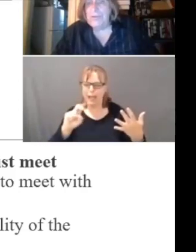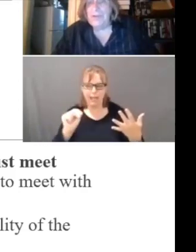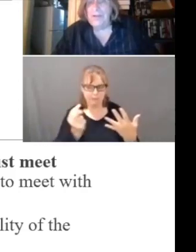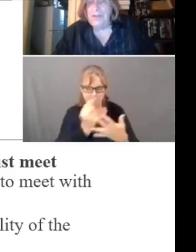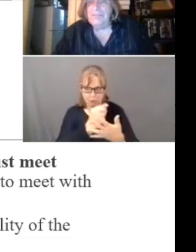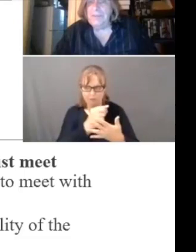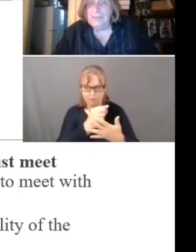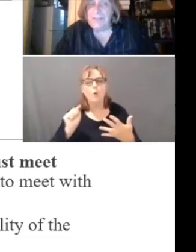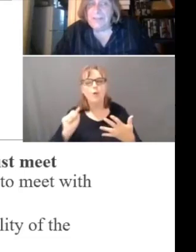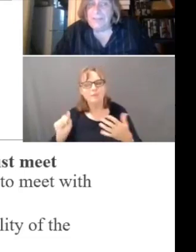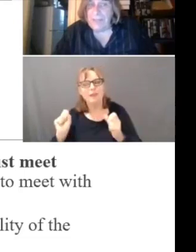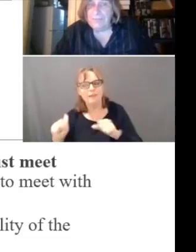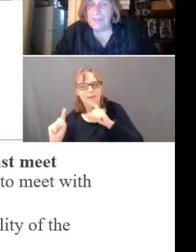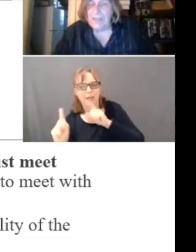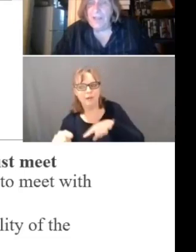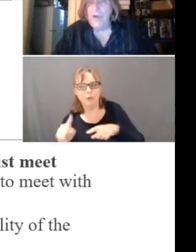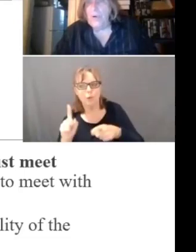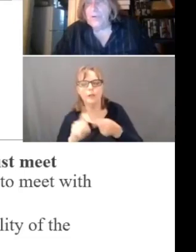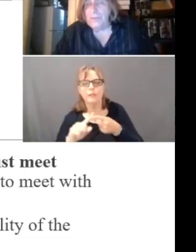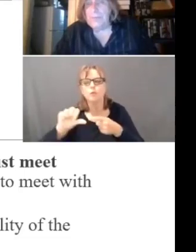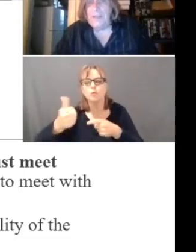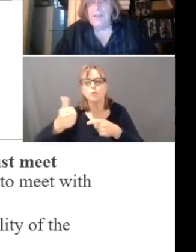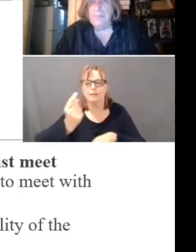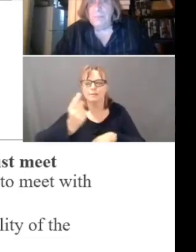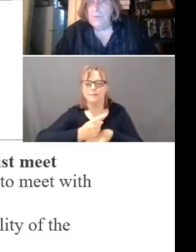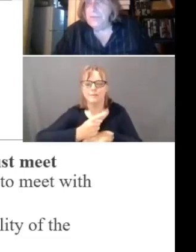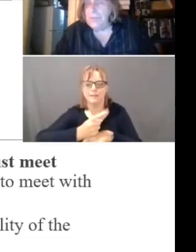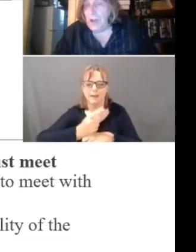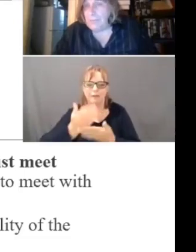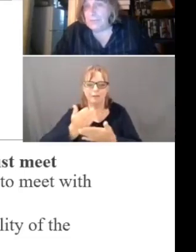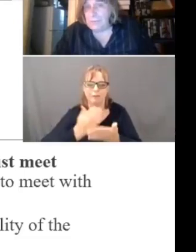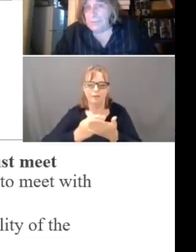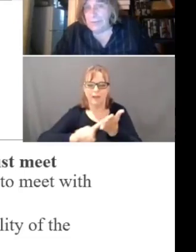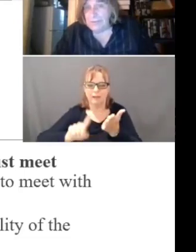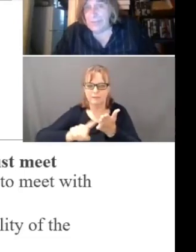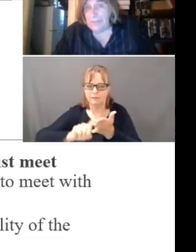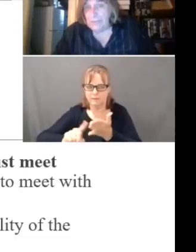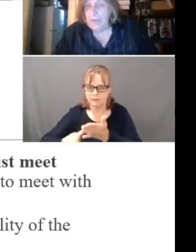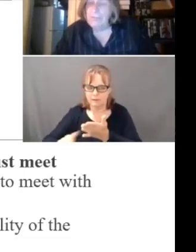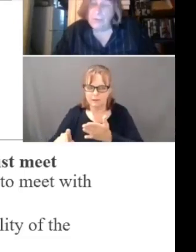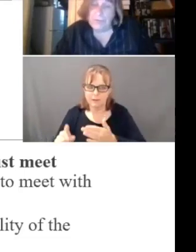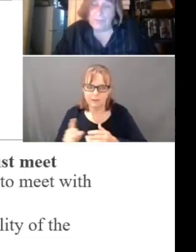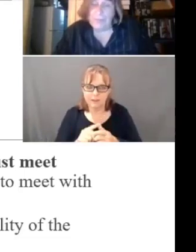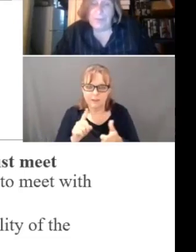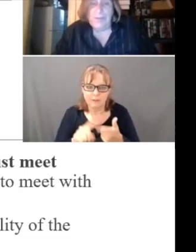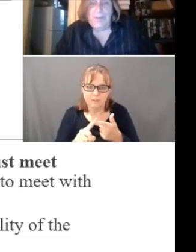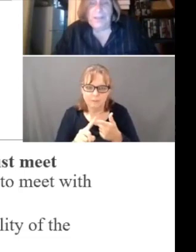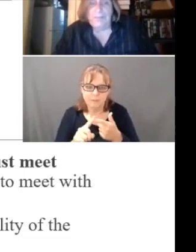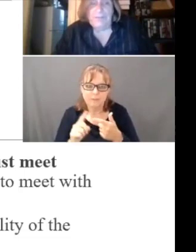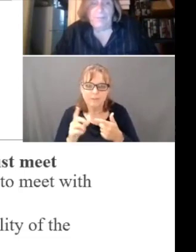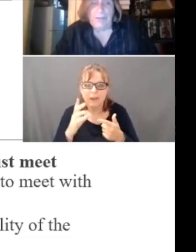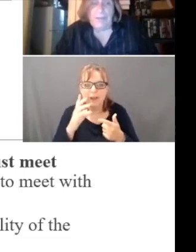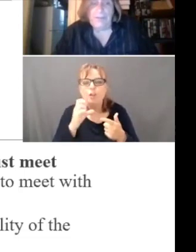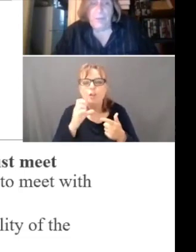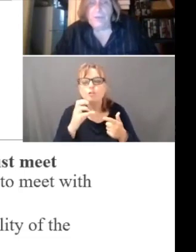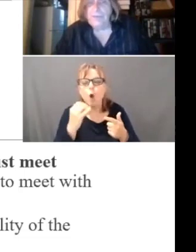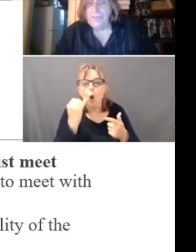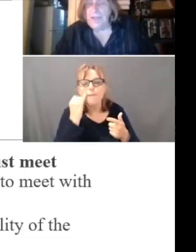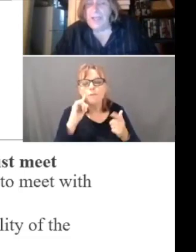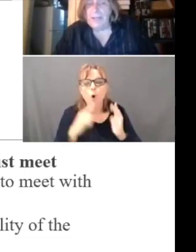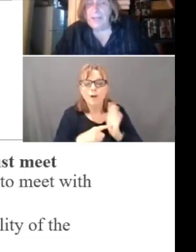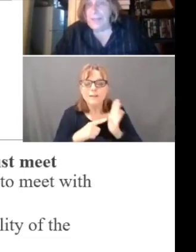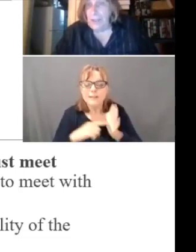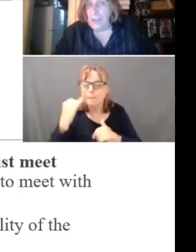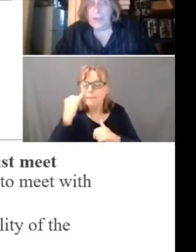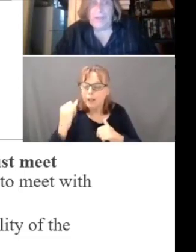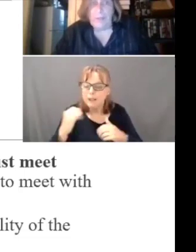it to be treated as for a 10 day fact finding or to be moved to the office of investigation. For example, if somebody had spoken to